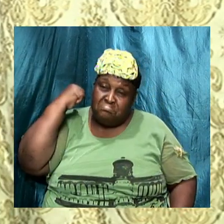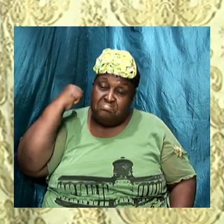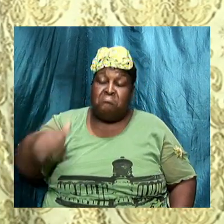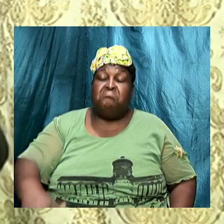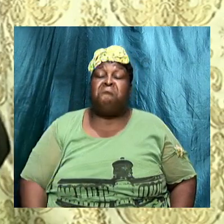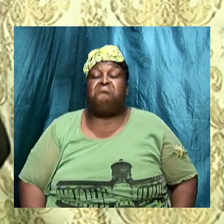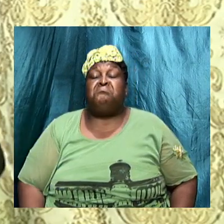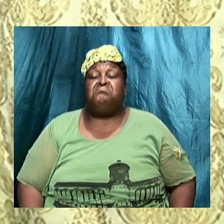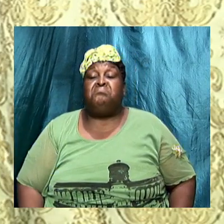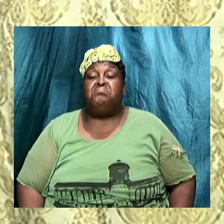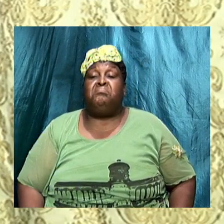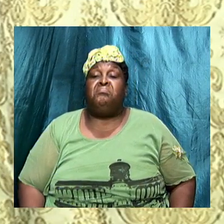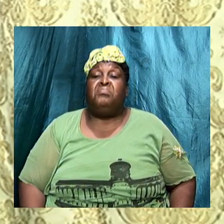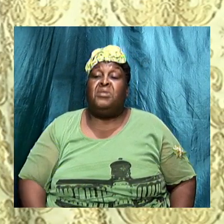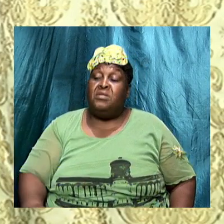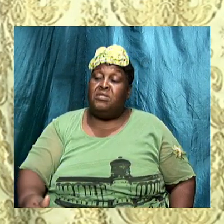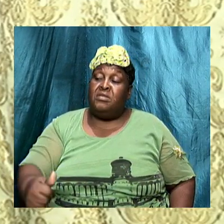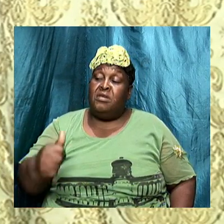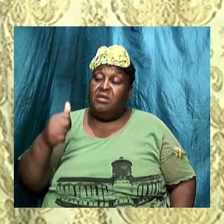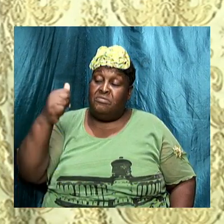they rejected